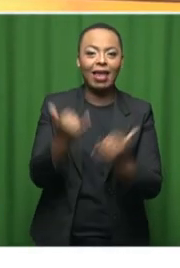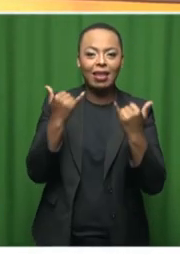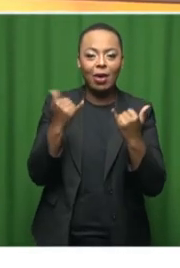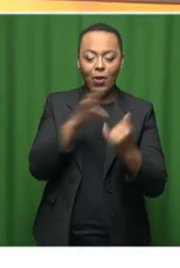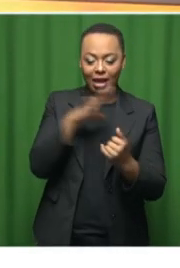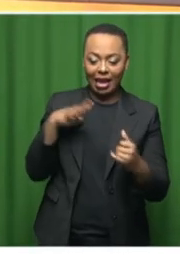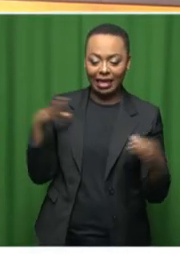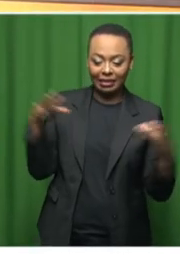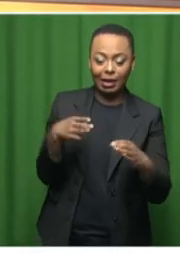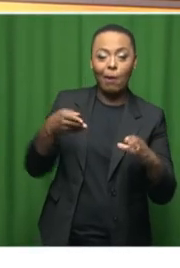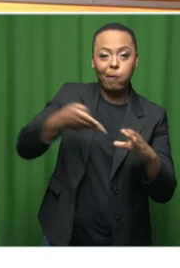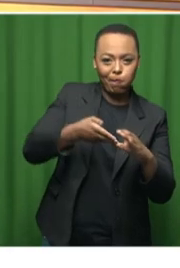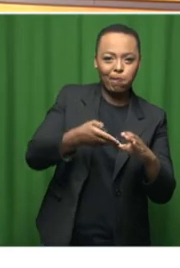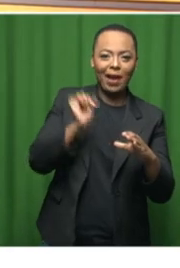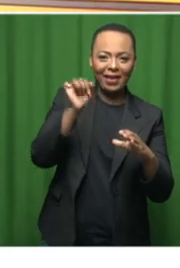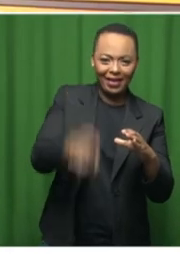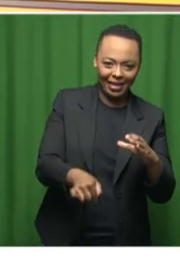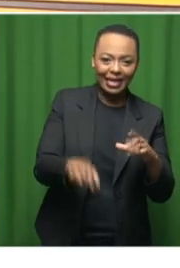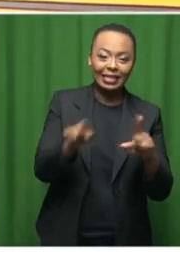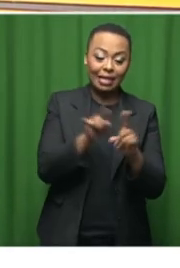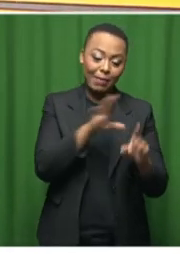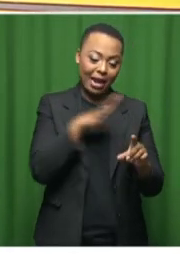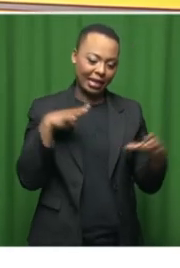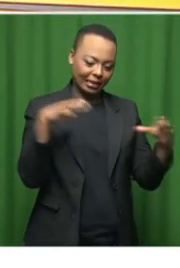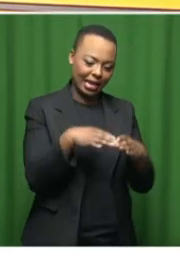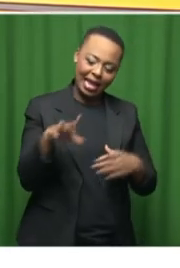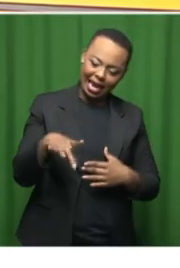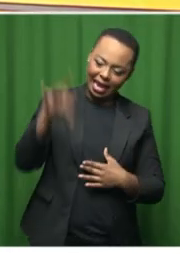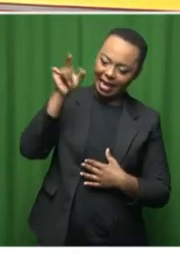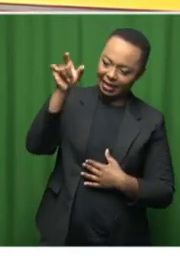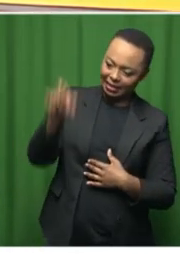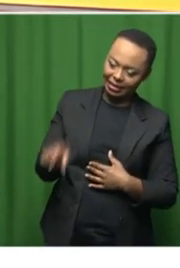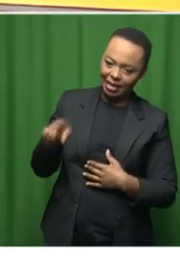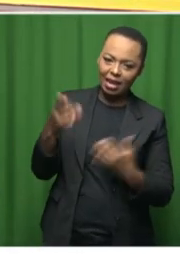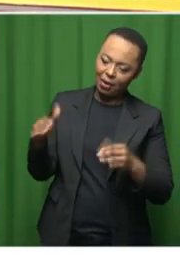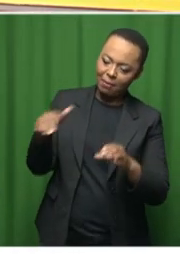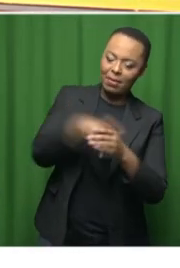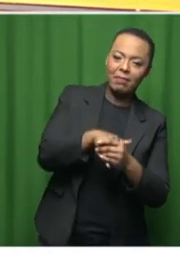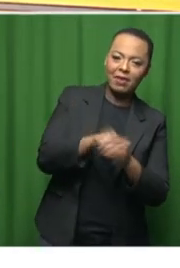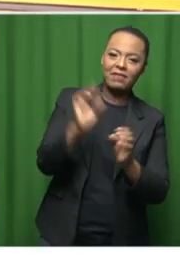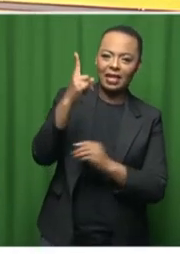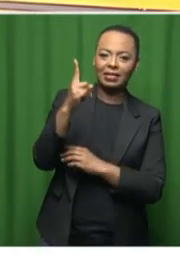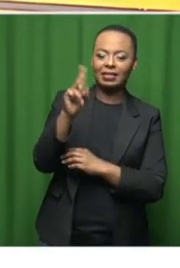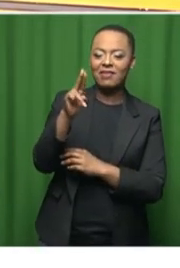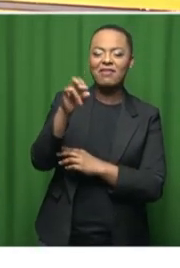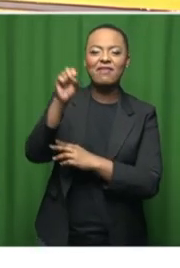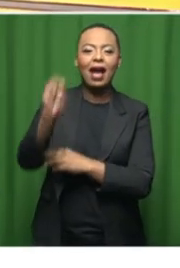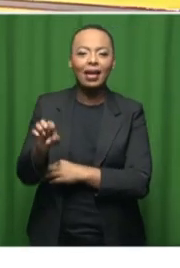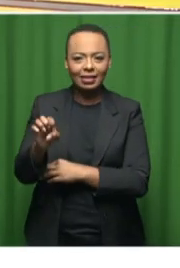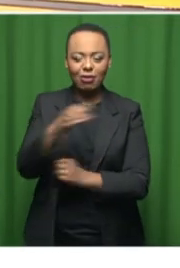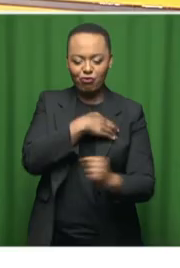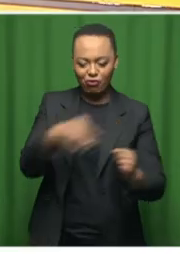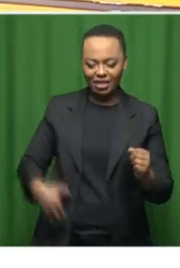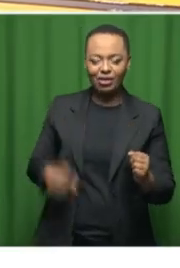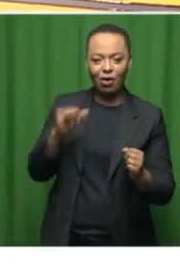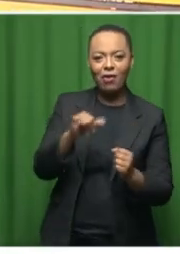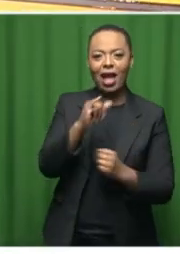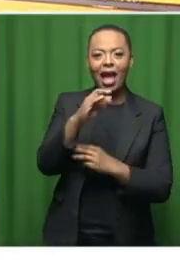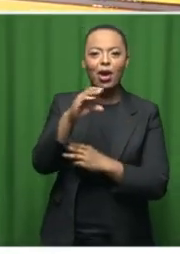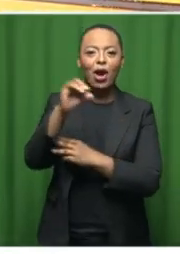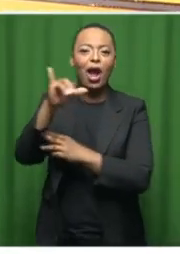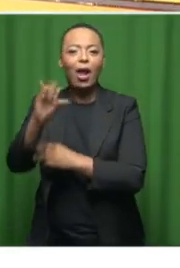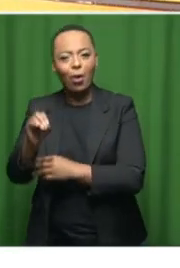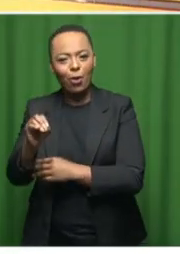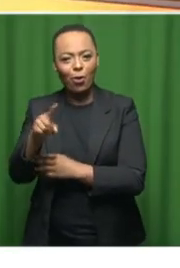the council, also elected him to be the first vice president of the ICAO council. So South